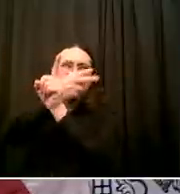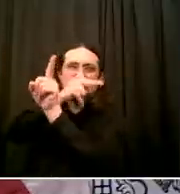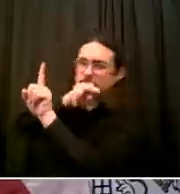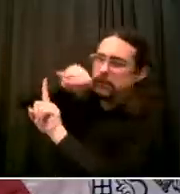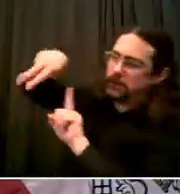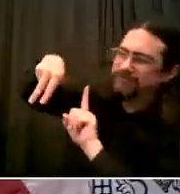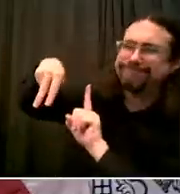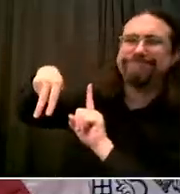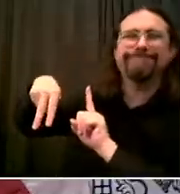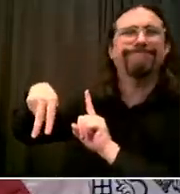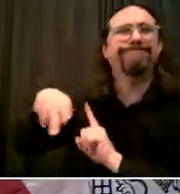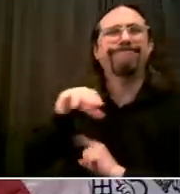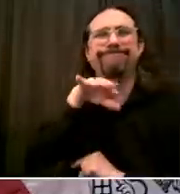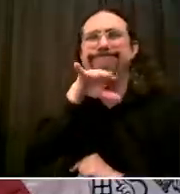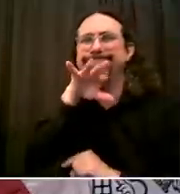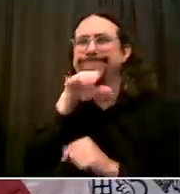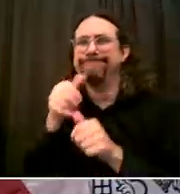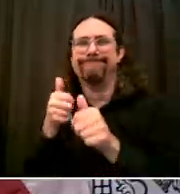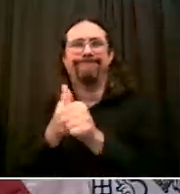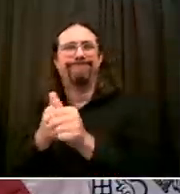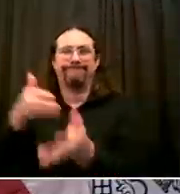Is the right way forward for this city